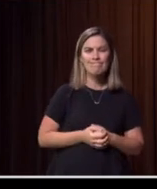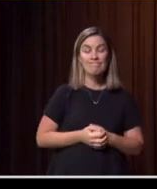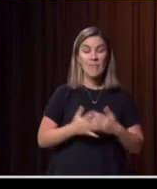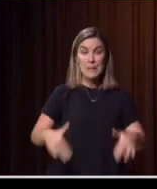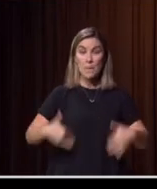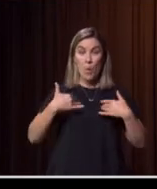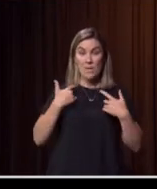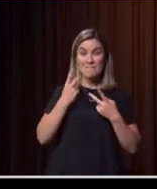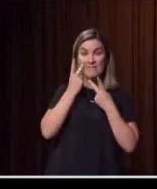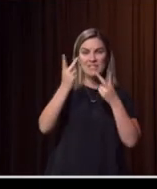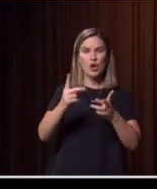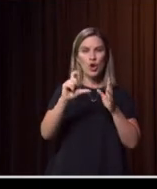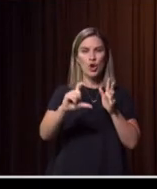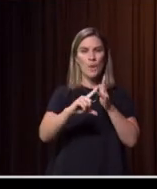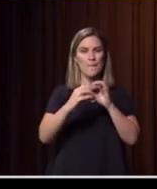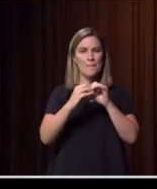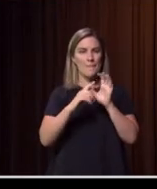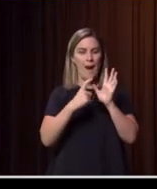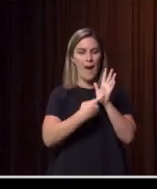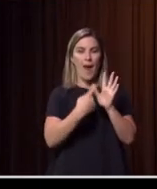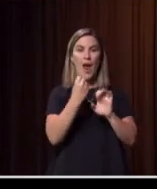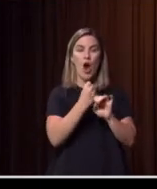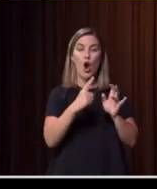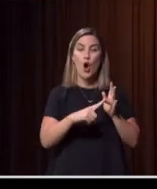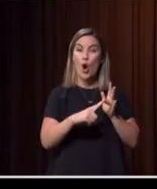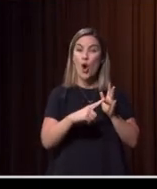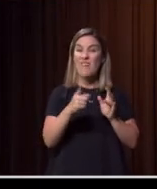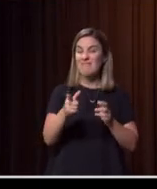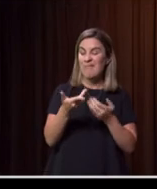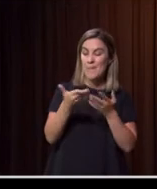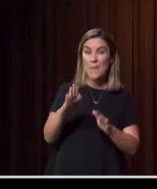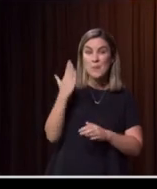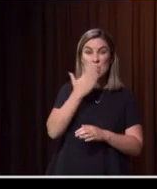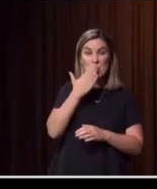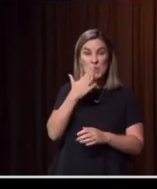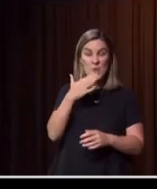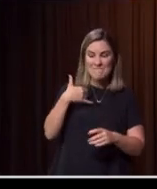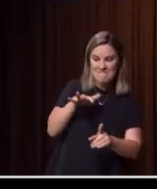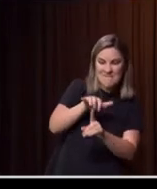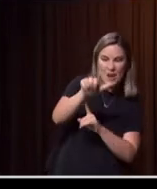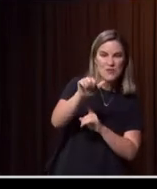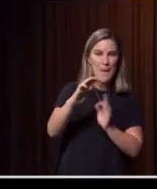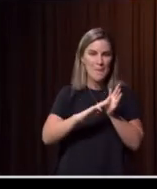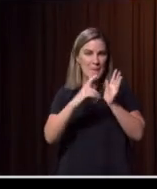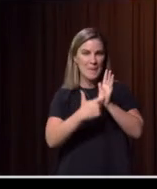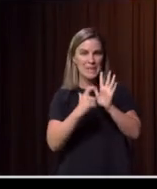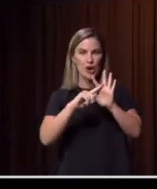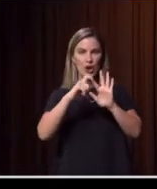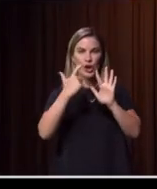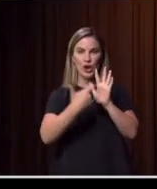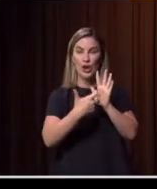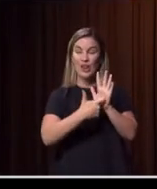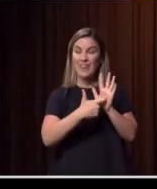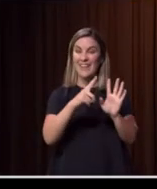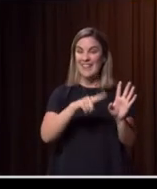to go down to the local Cobargo public school, catch up with Mr Kerr and the year five, six students. Because